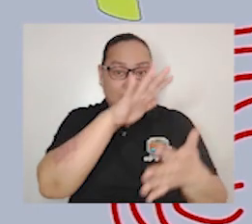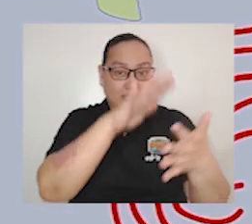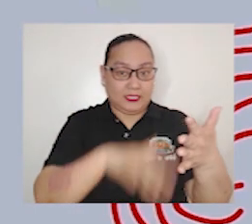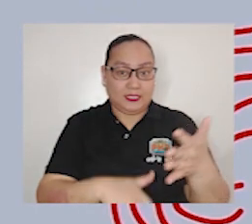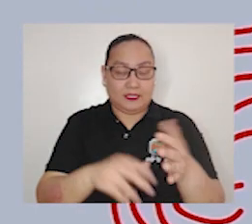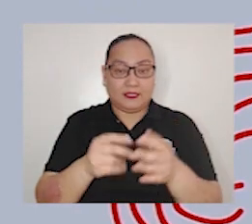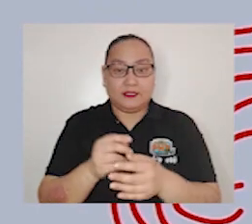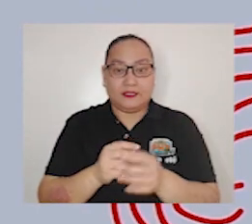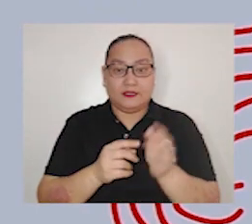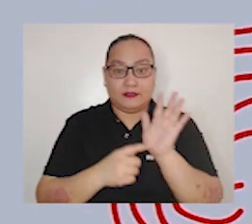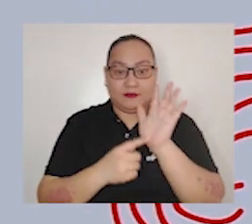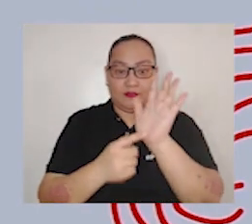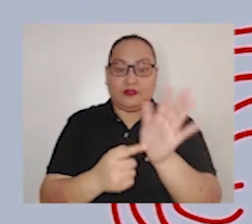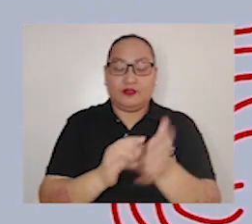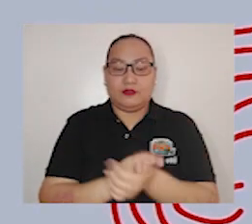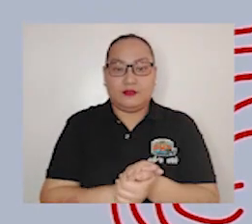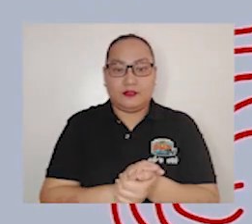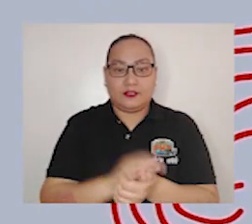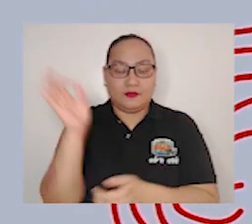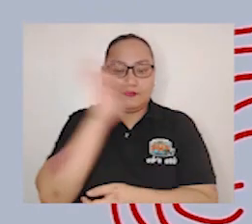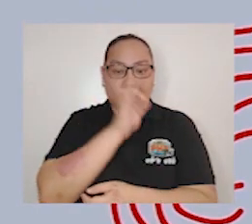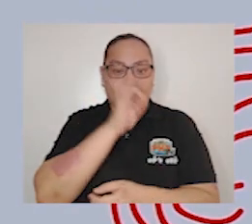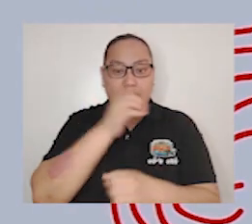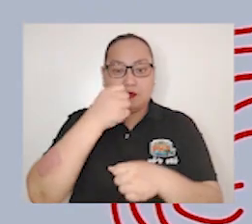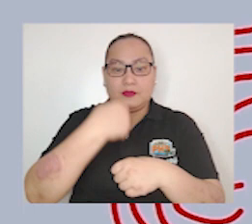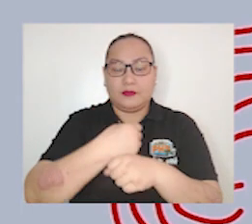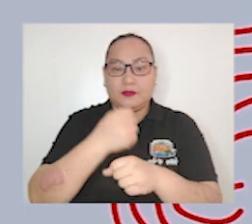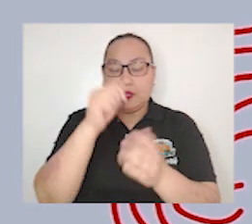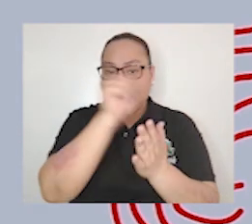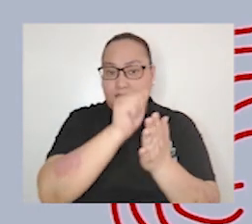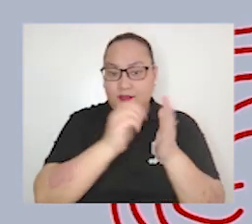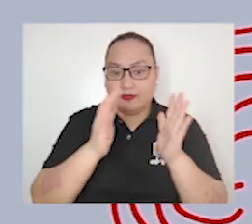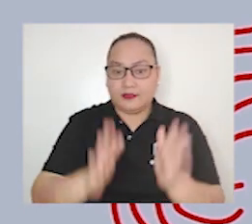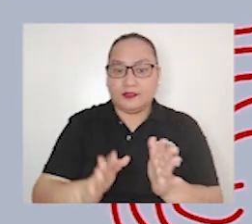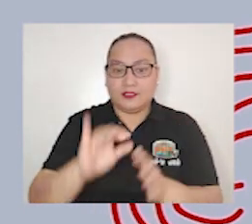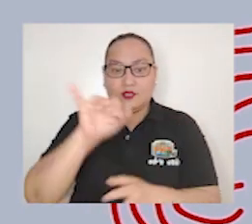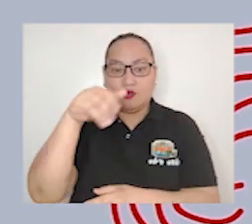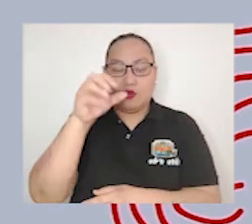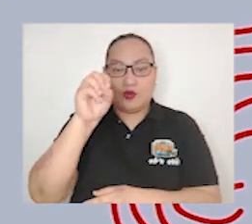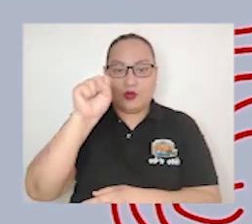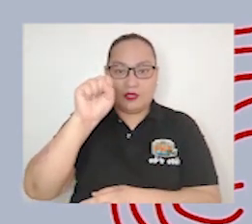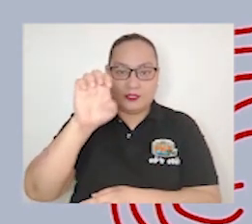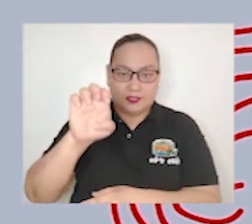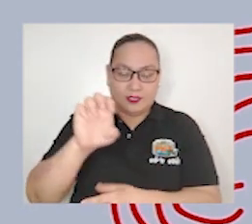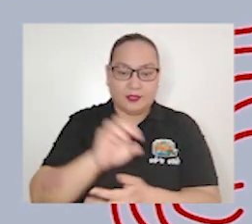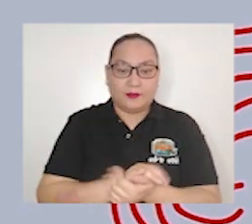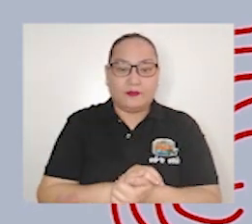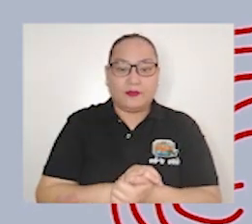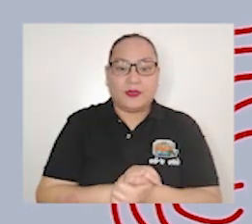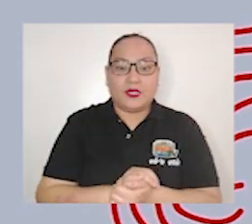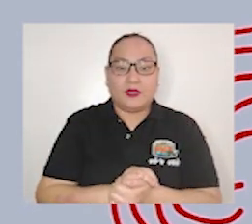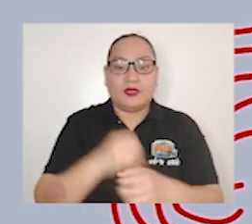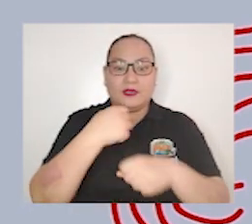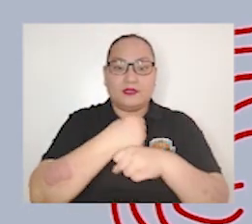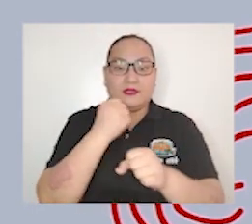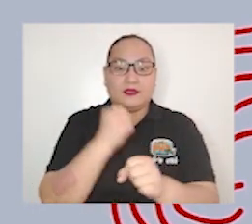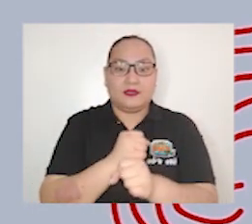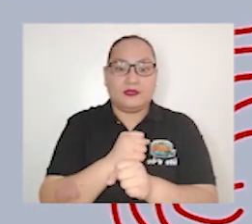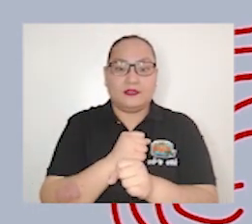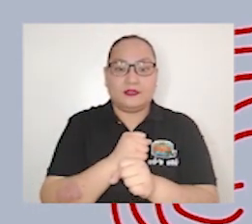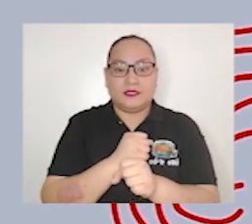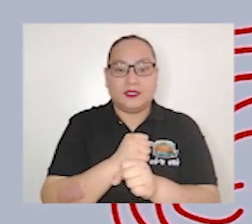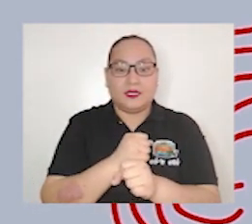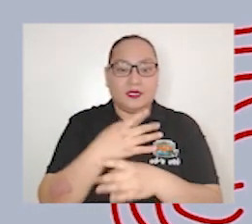this article Filipino artist Jose Santos III Creates Tarmac Inspired Watch